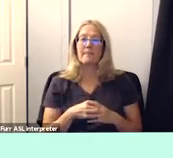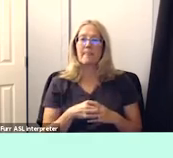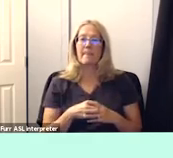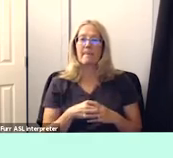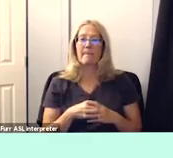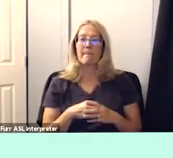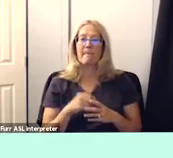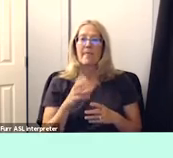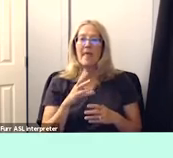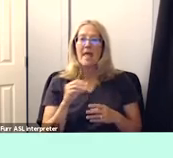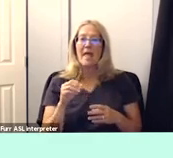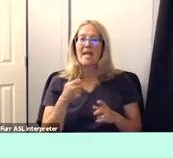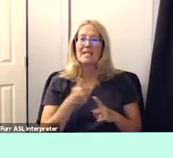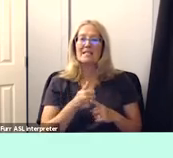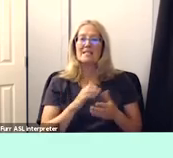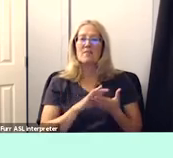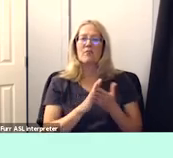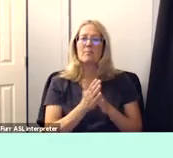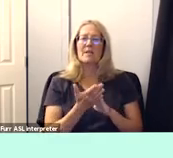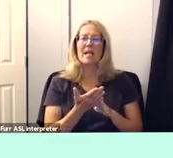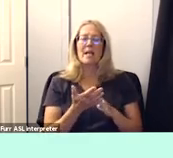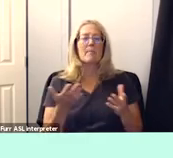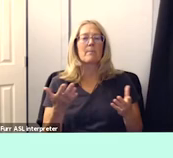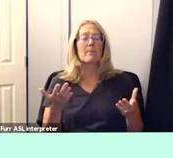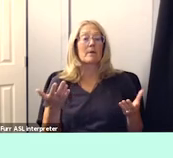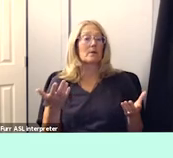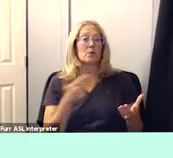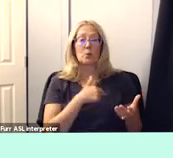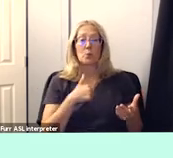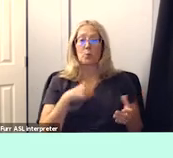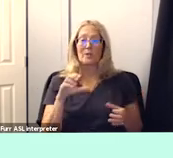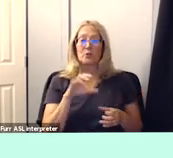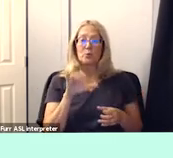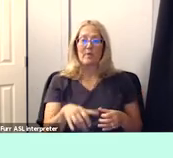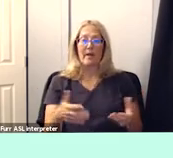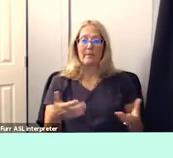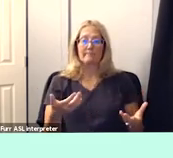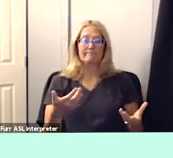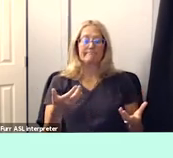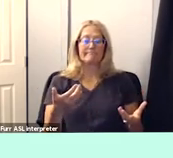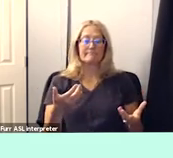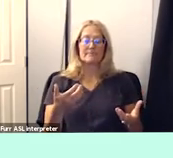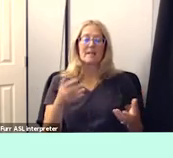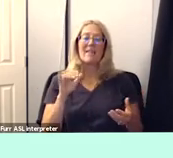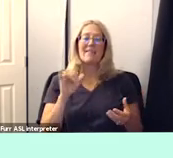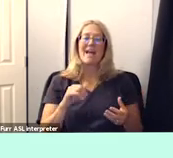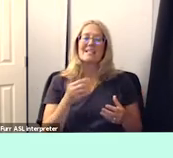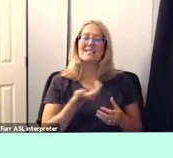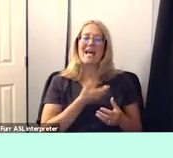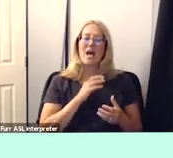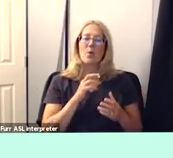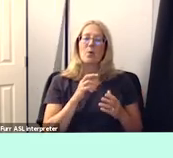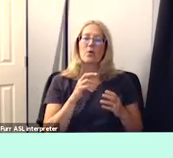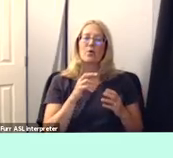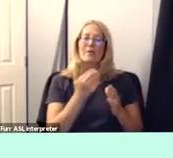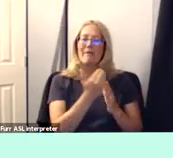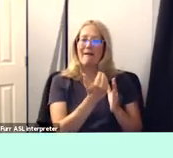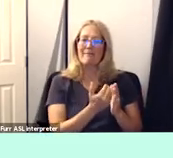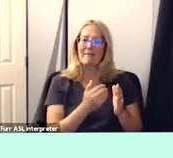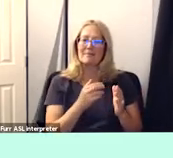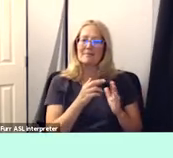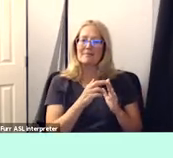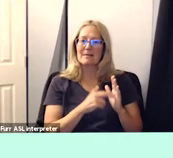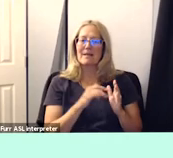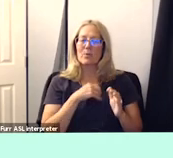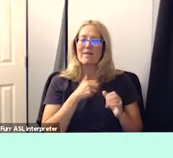became it's just what we do those are our guidelines that we currently have we have some zero tolerance